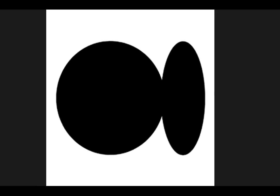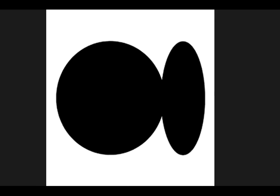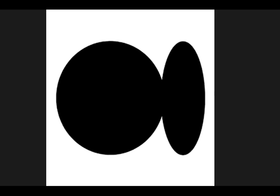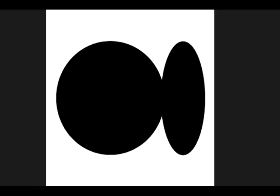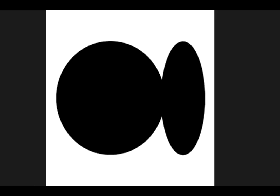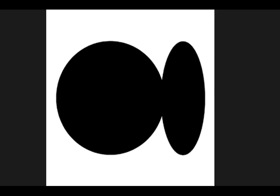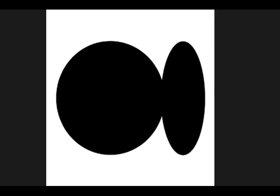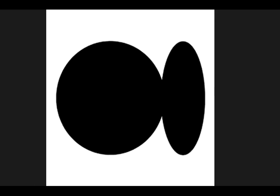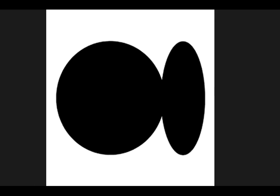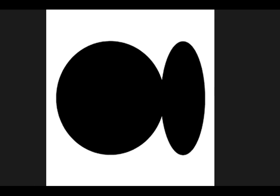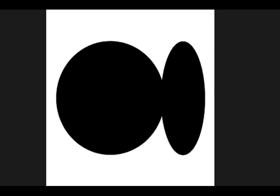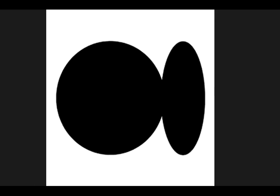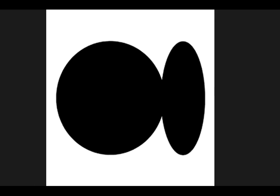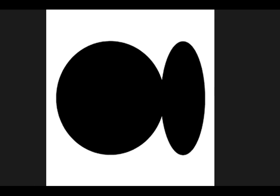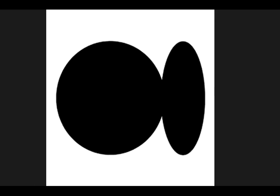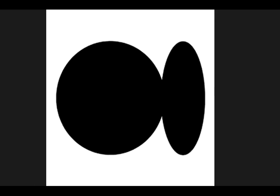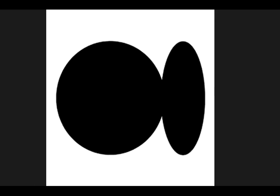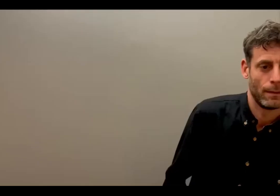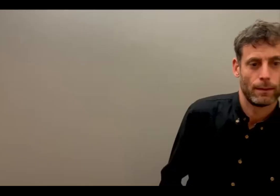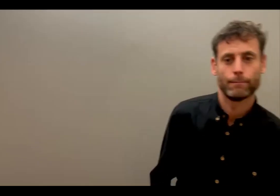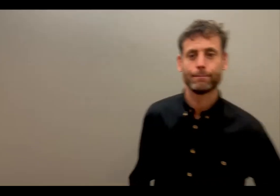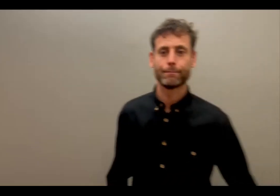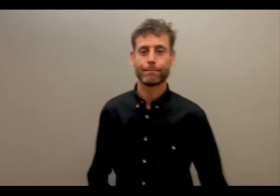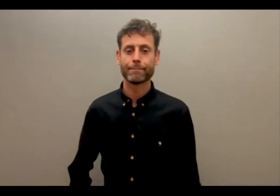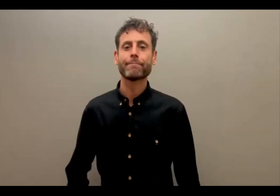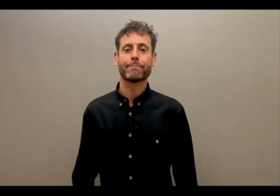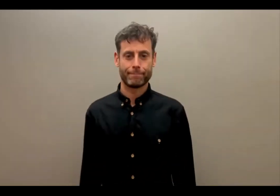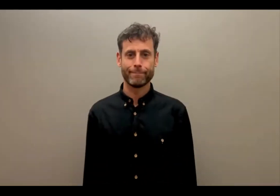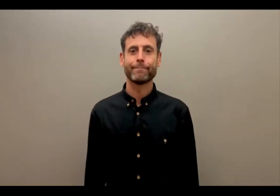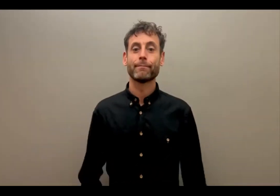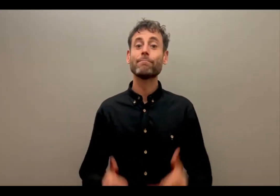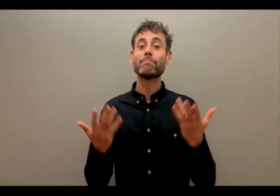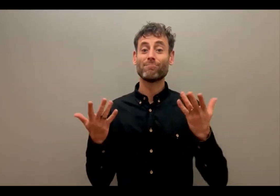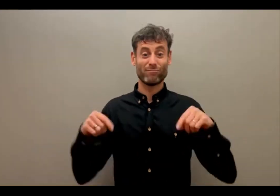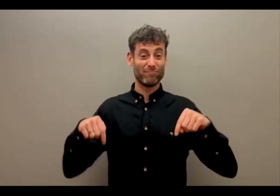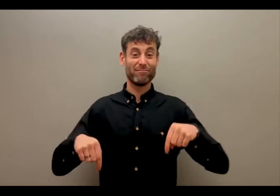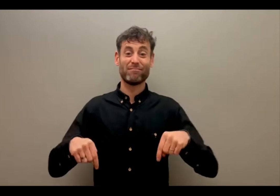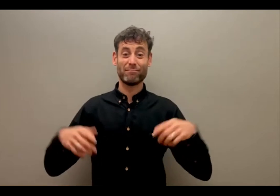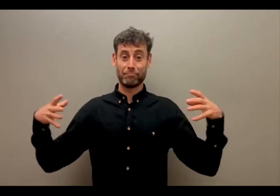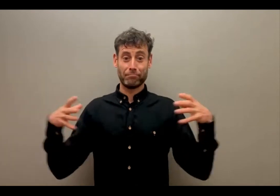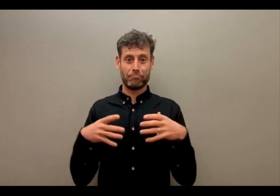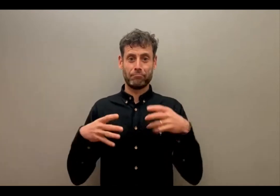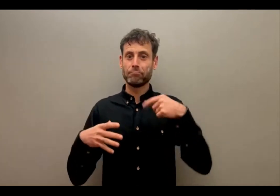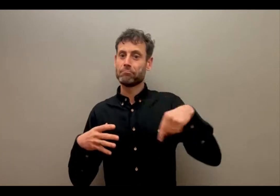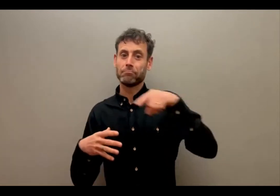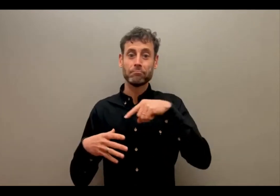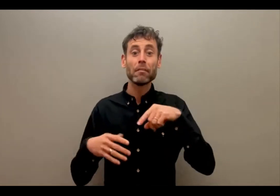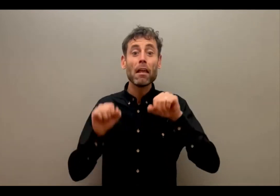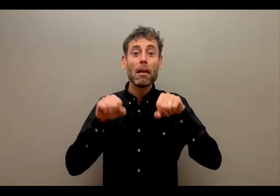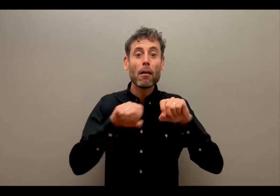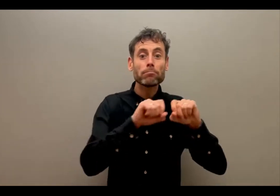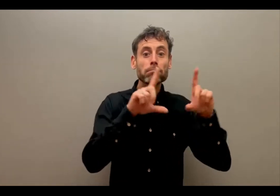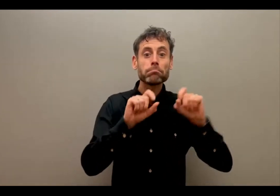So, think we're left with our session here now, if we want to turn on our videos and